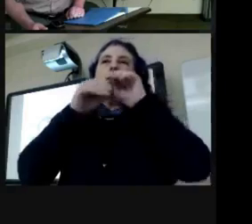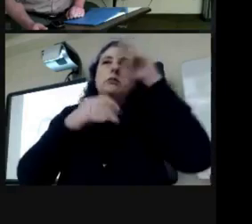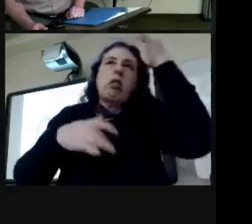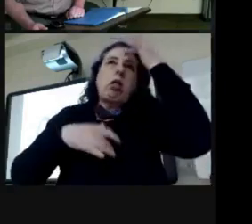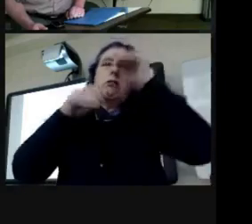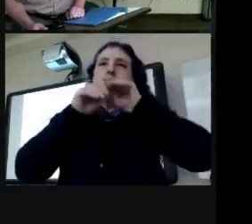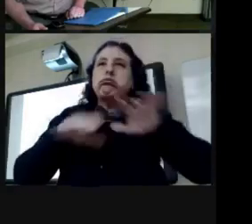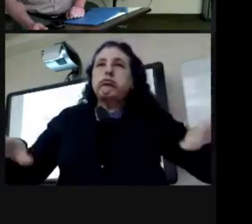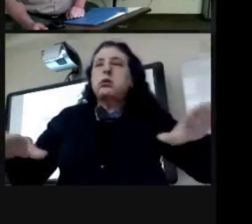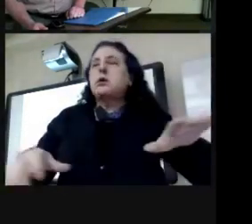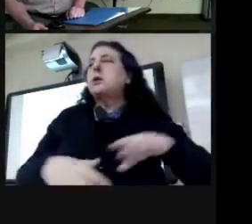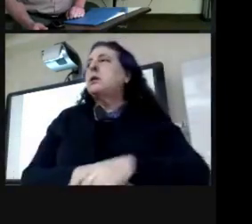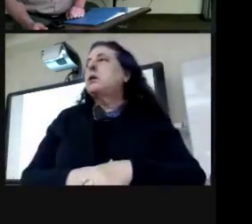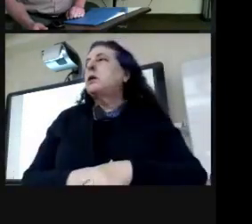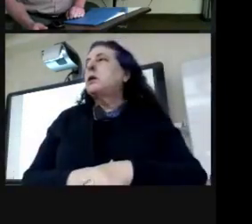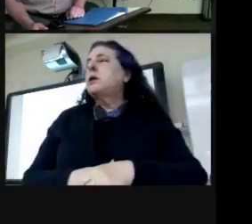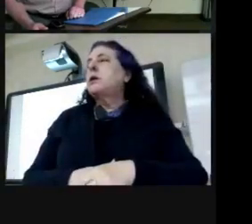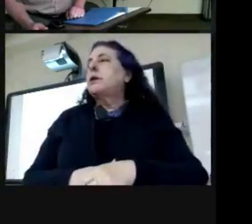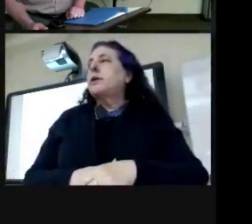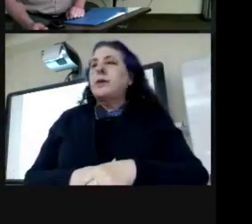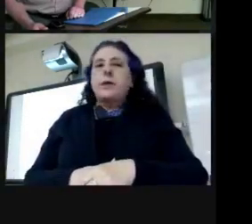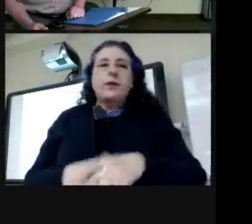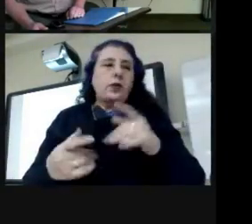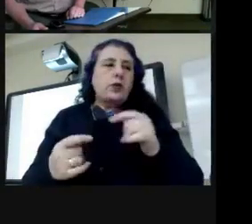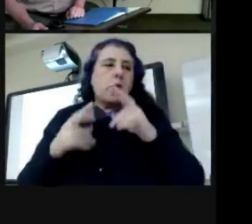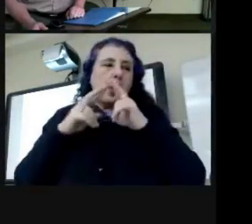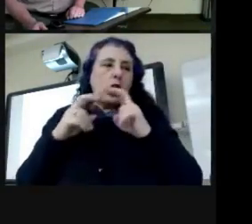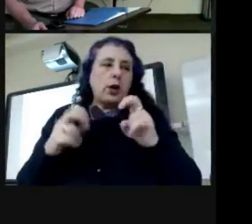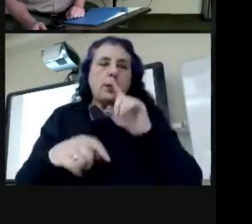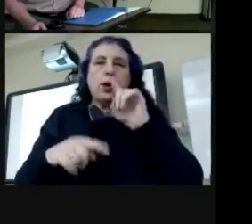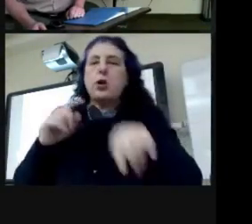I was trying to remember. Actually, was trying to remember that funny.